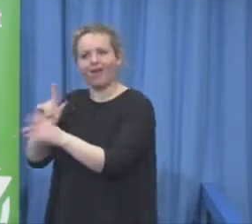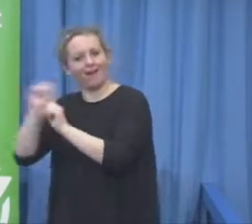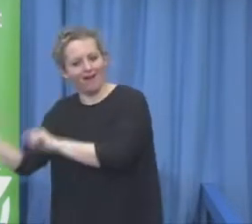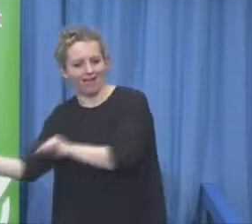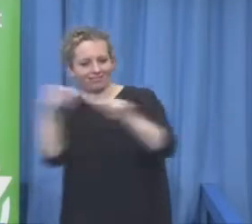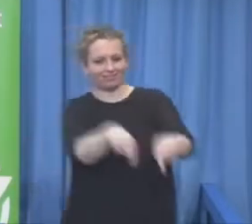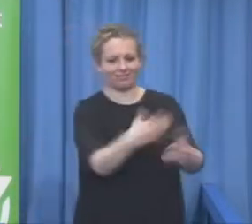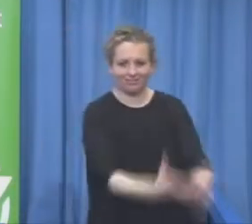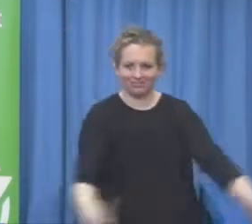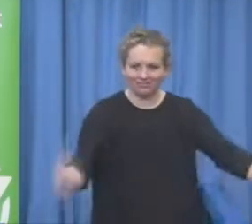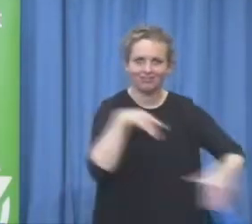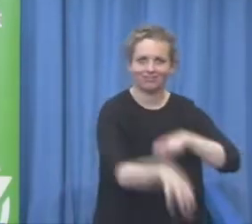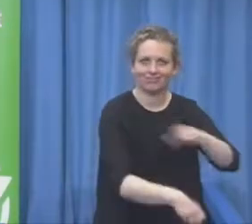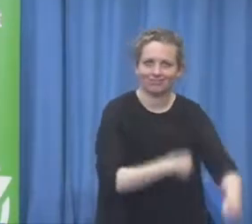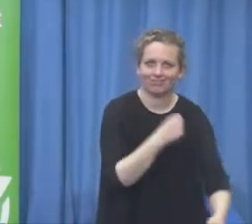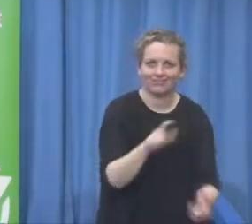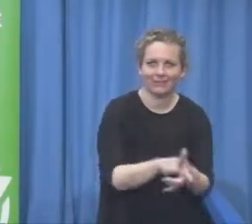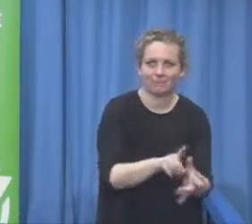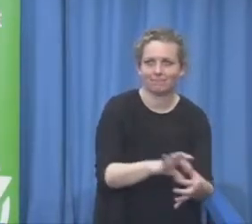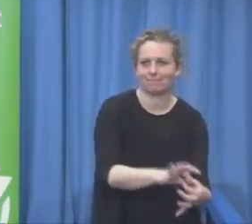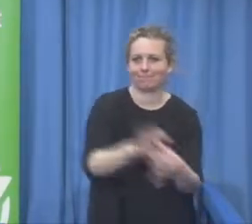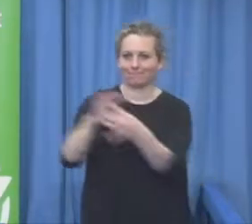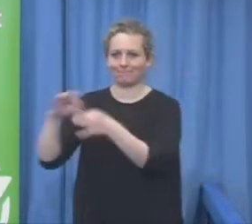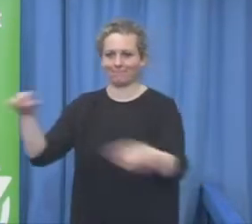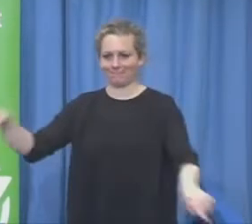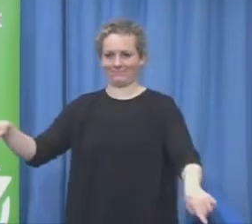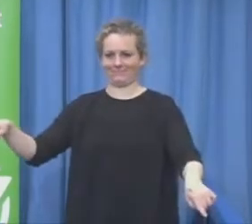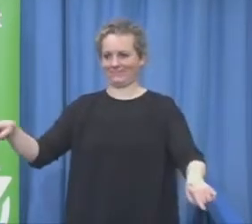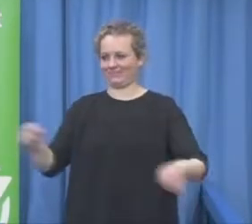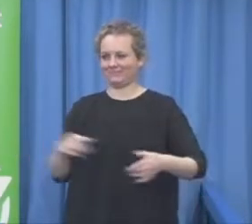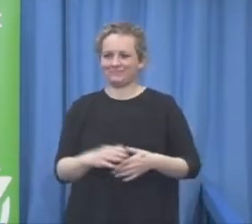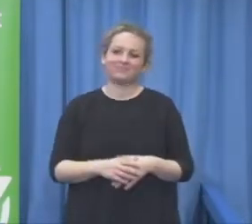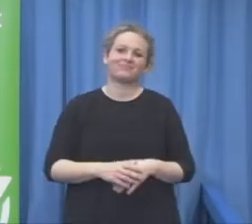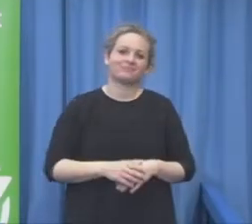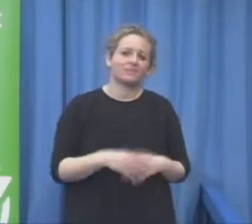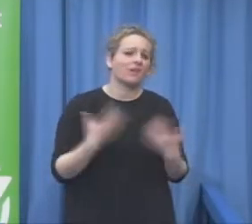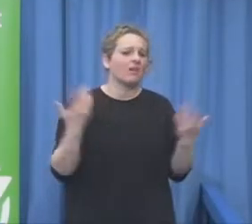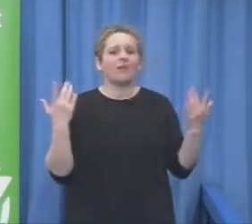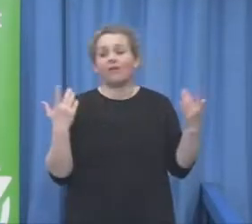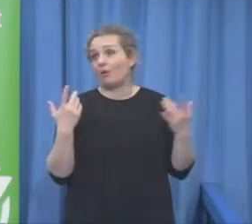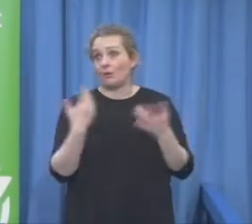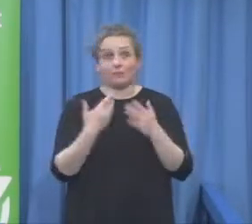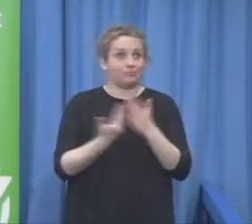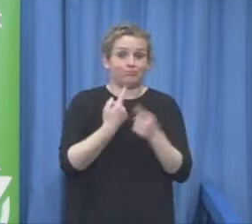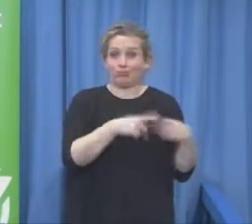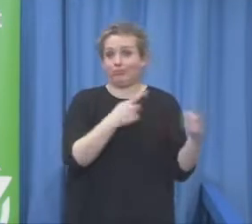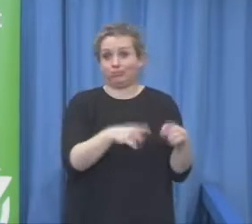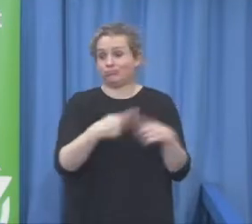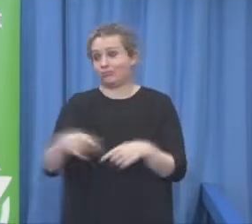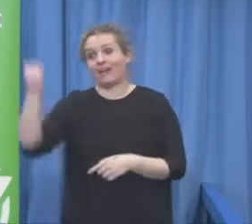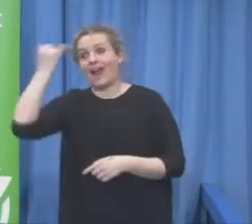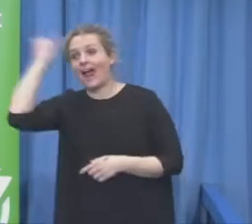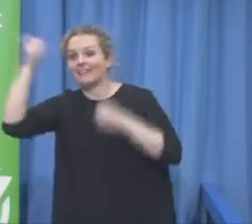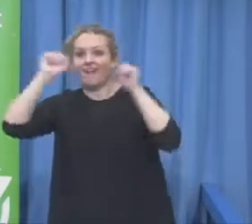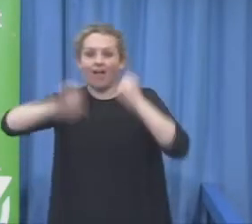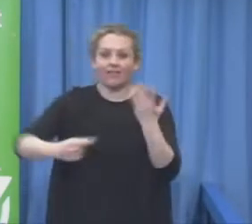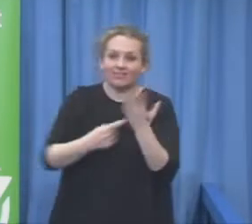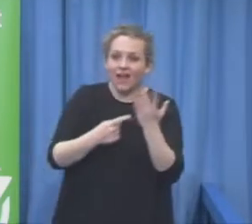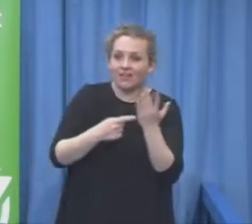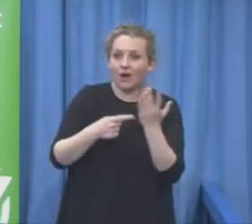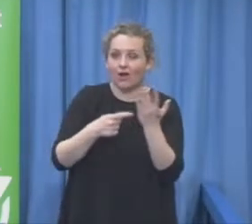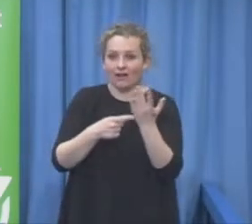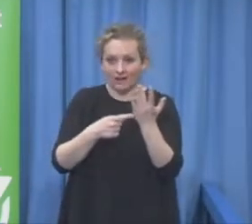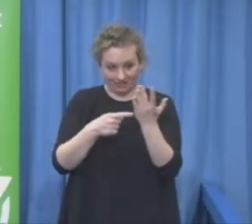Tokyo Olympic Paralympic 2020 and we pick the technologies as